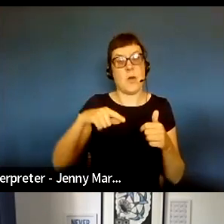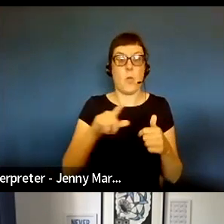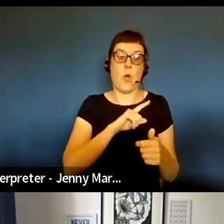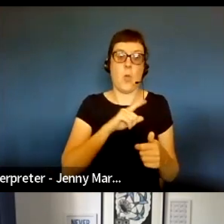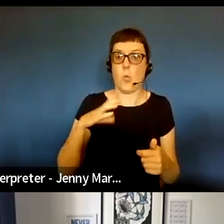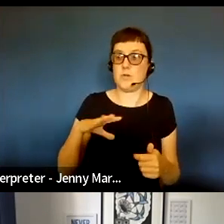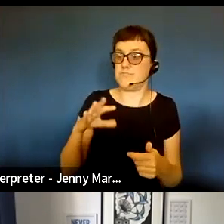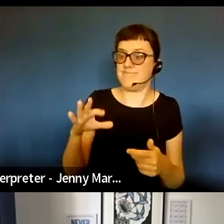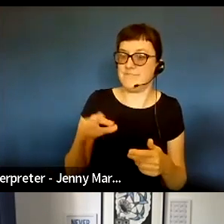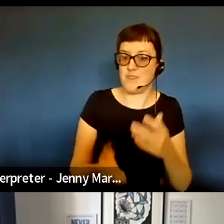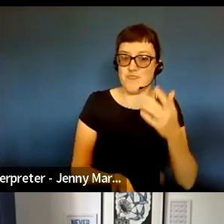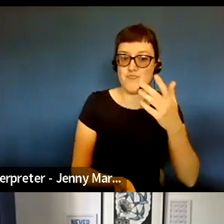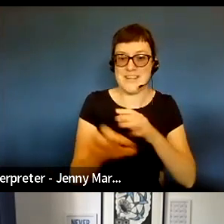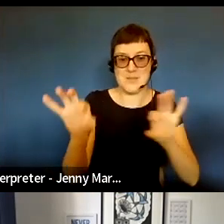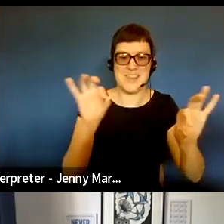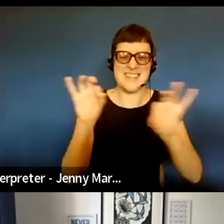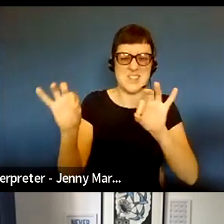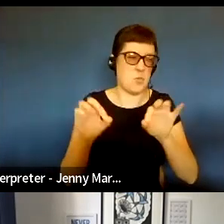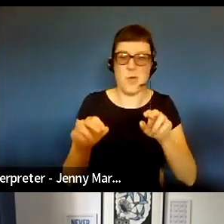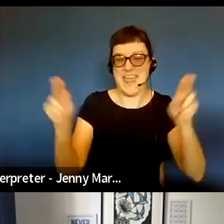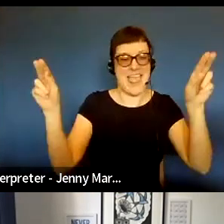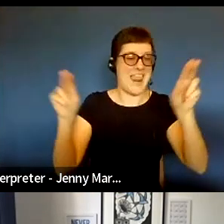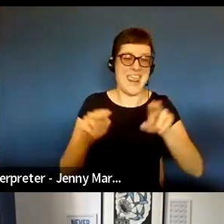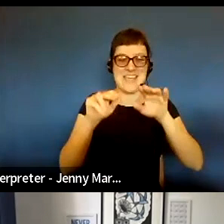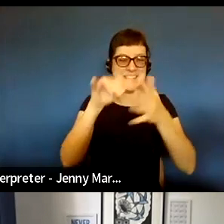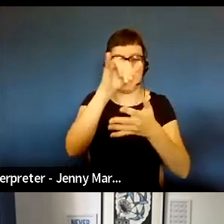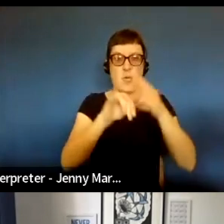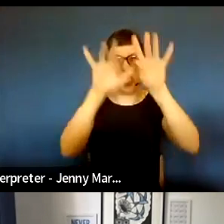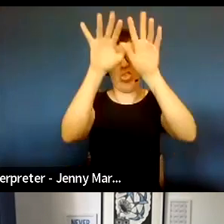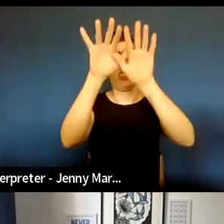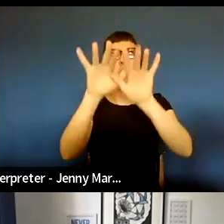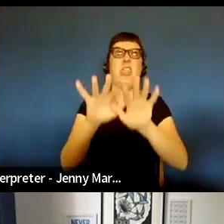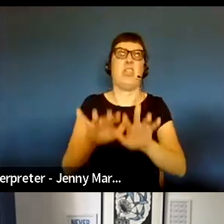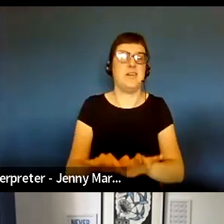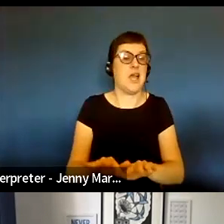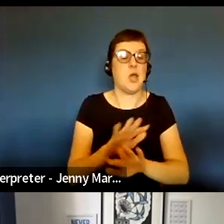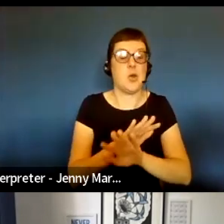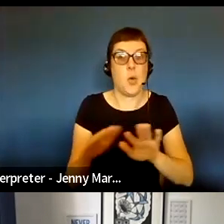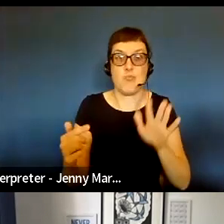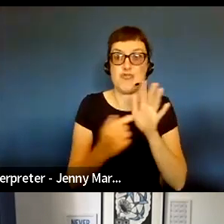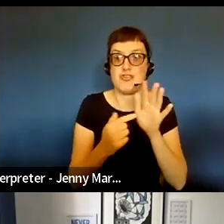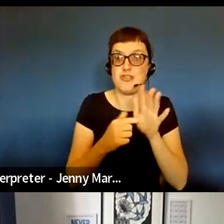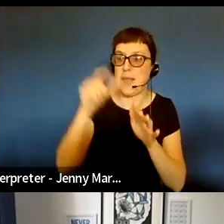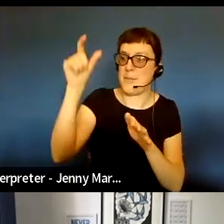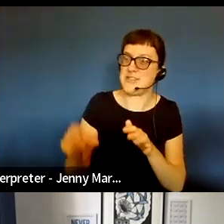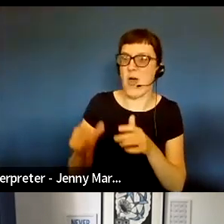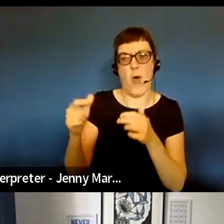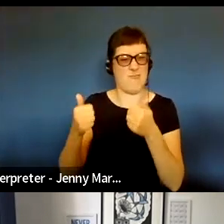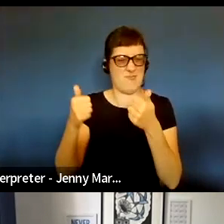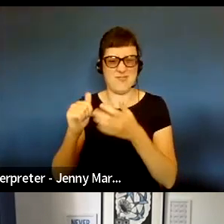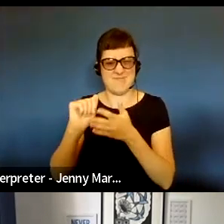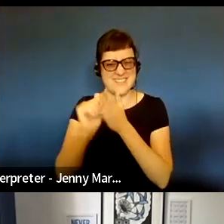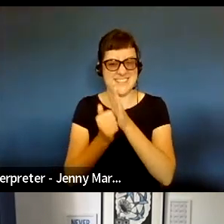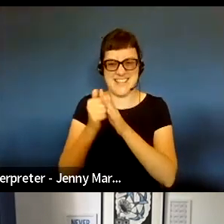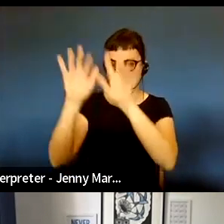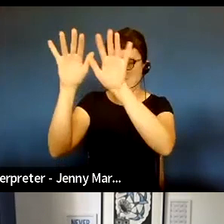selection was to genuinely decrease form filling labor and. And, to not prioritize people, because they were good at filling in forms, essentially,